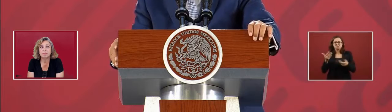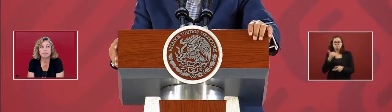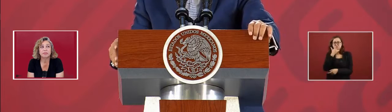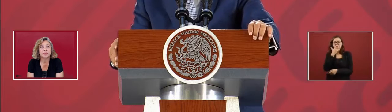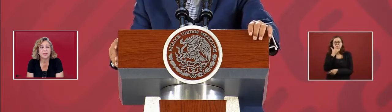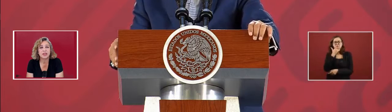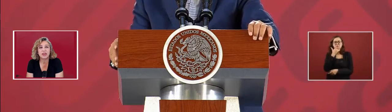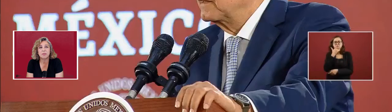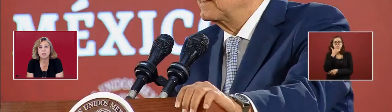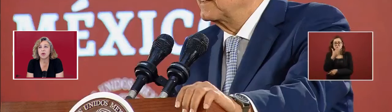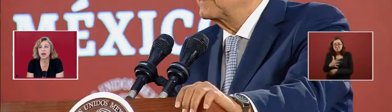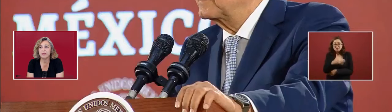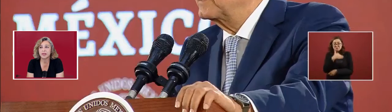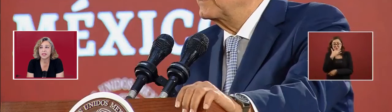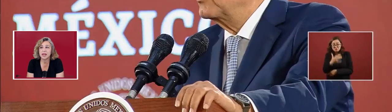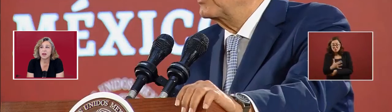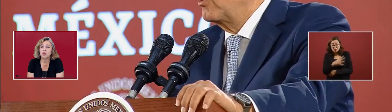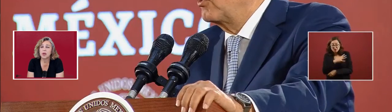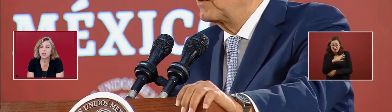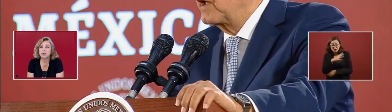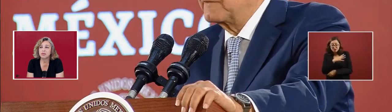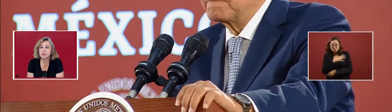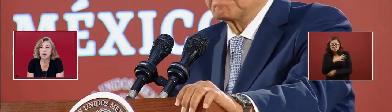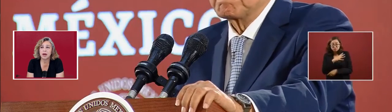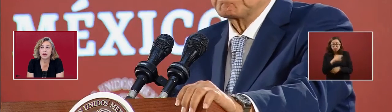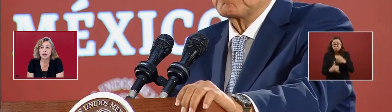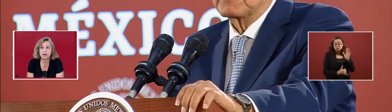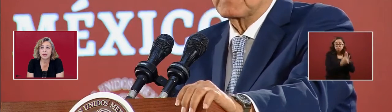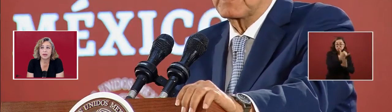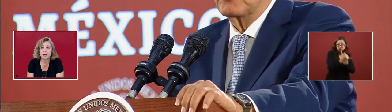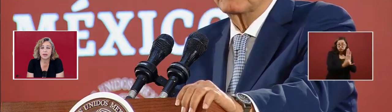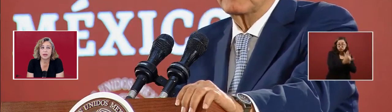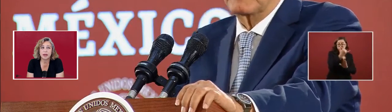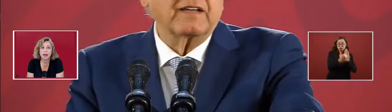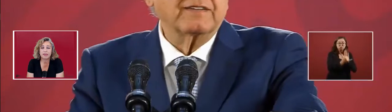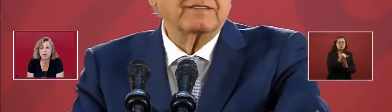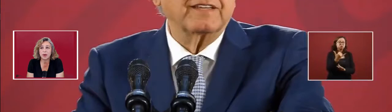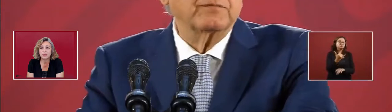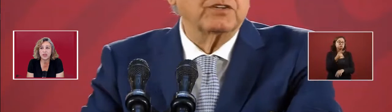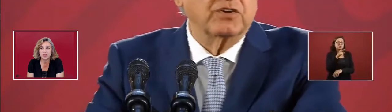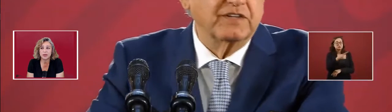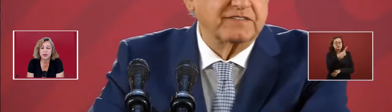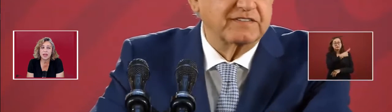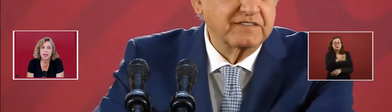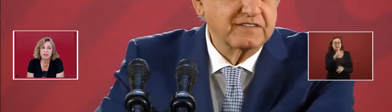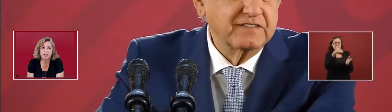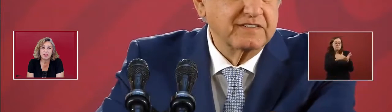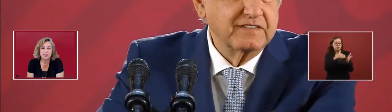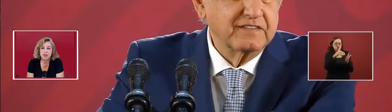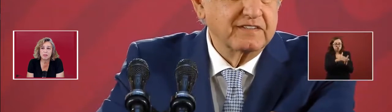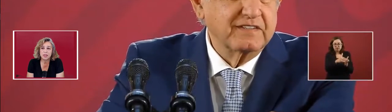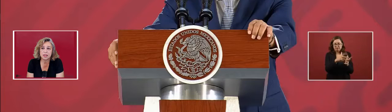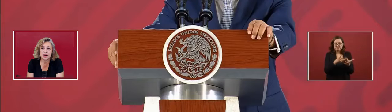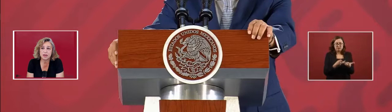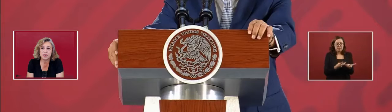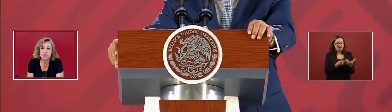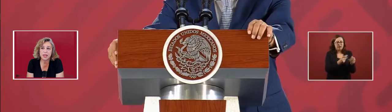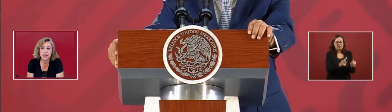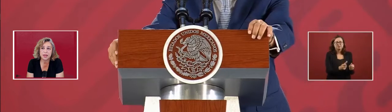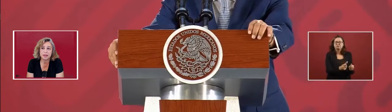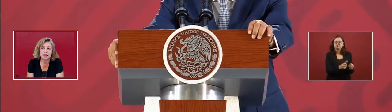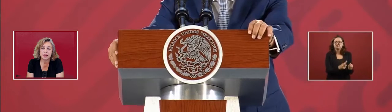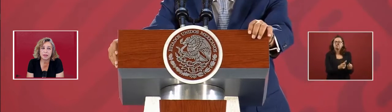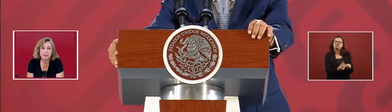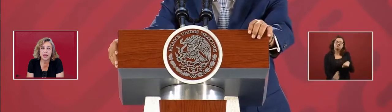you get more out of it. When you have corruption, if you have a job that's a hundred